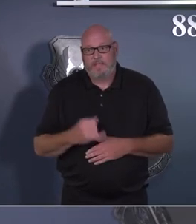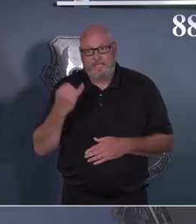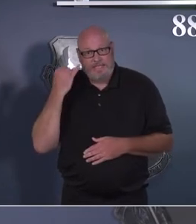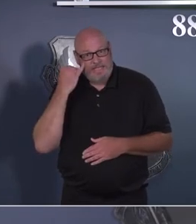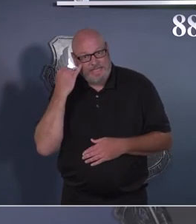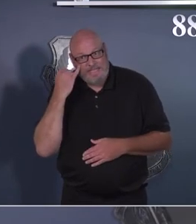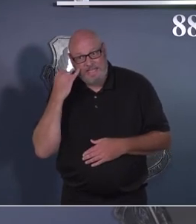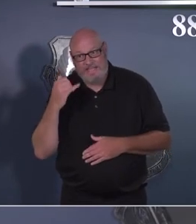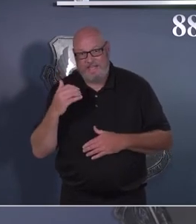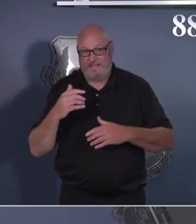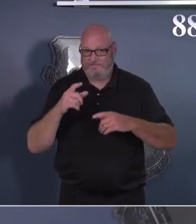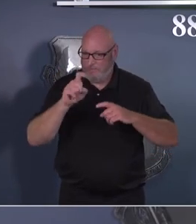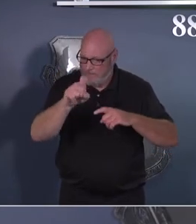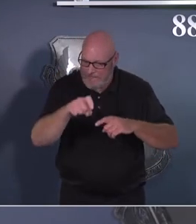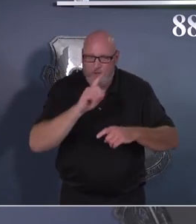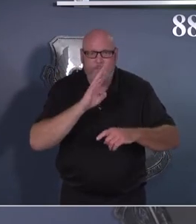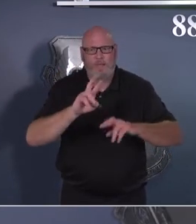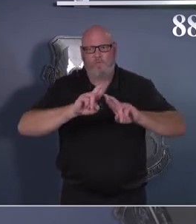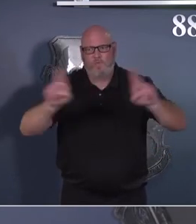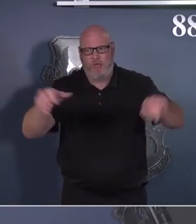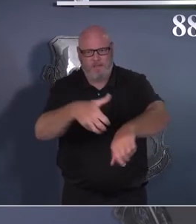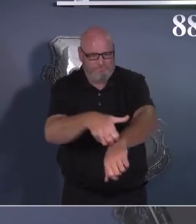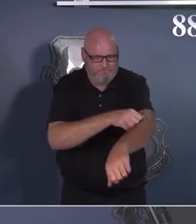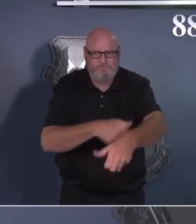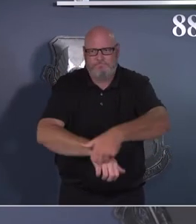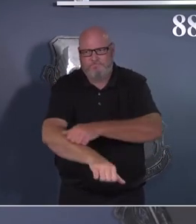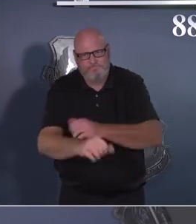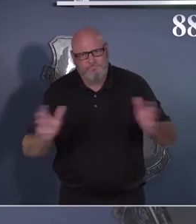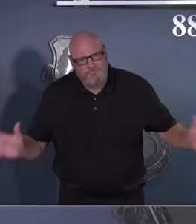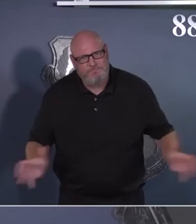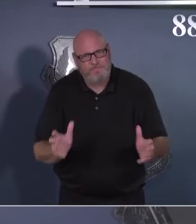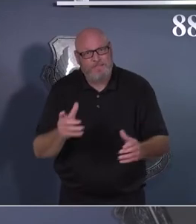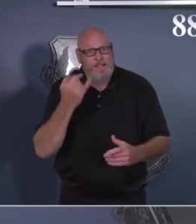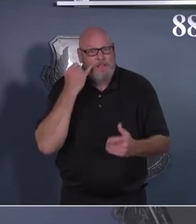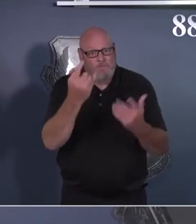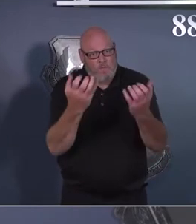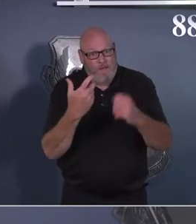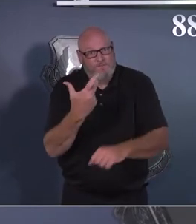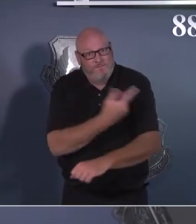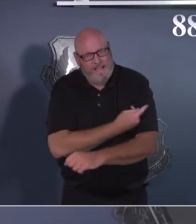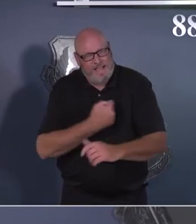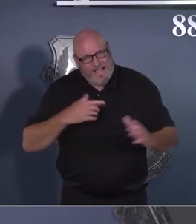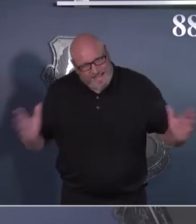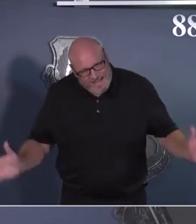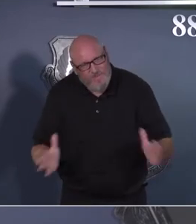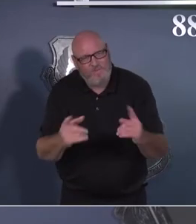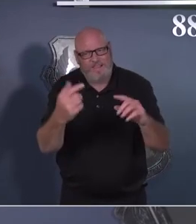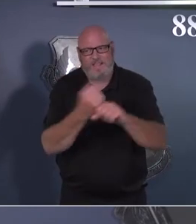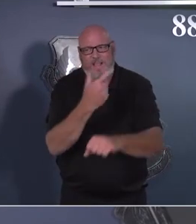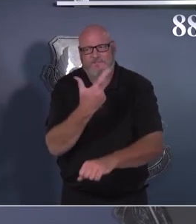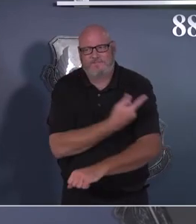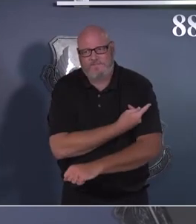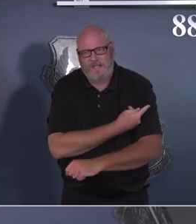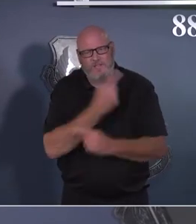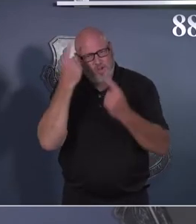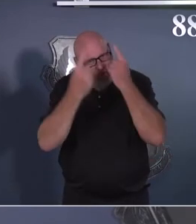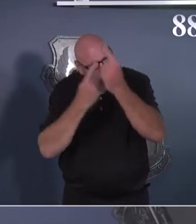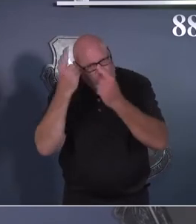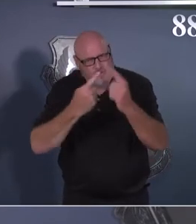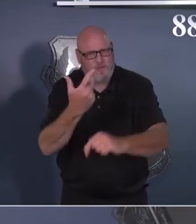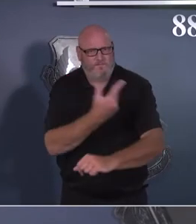vaccinated, get vaccinated. Or at least strongly consider it. Stay educated. Data has shown that the vaccine